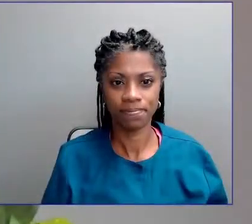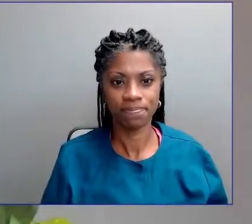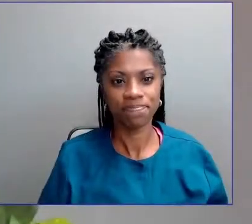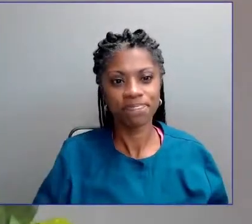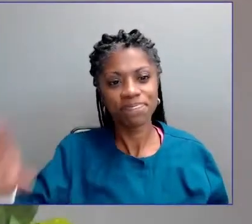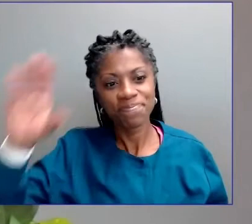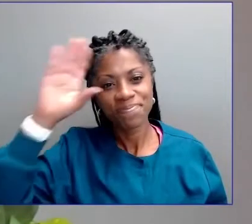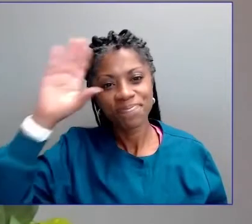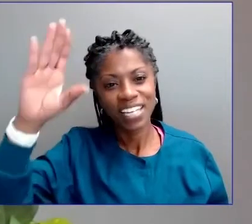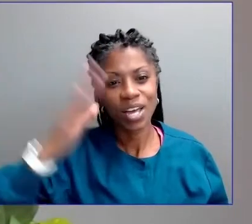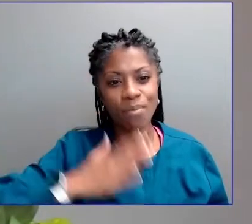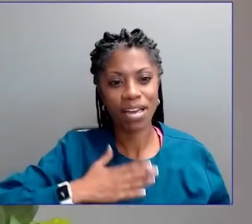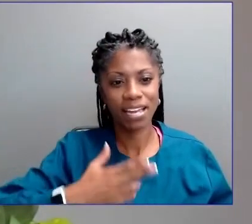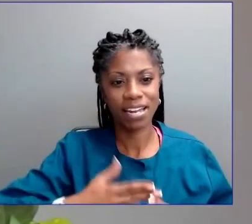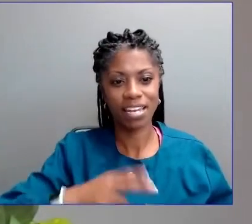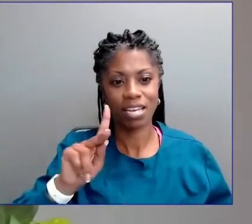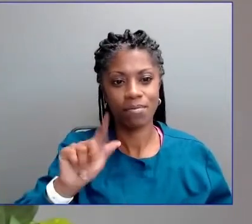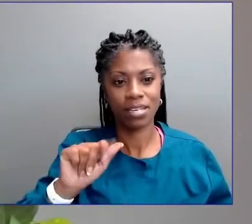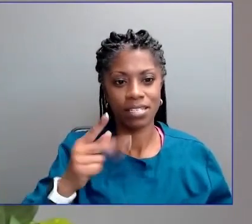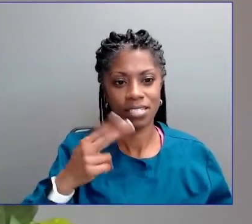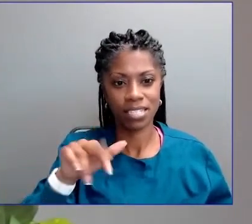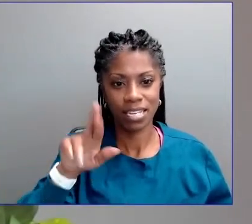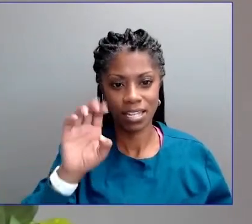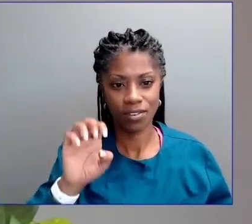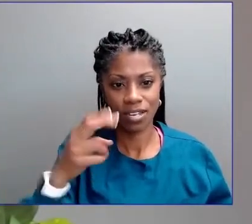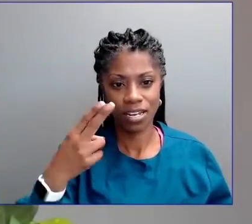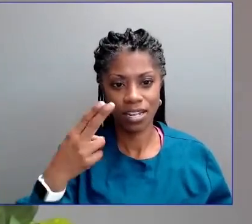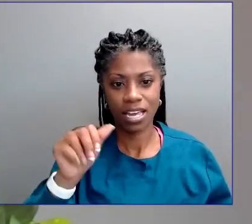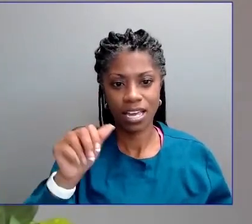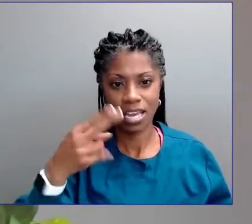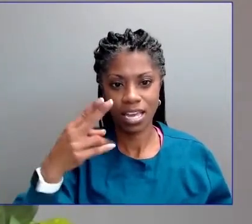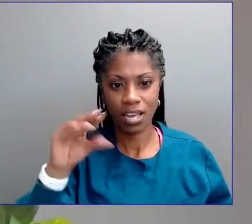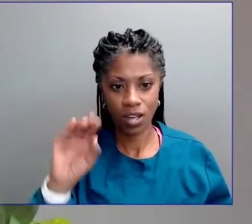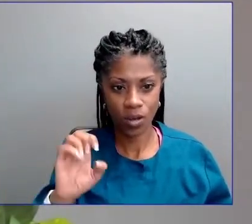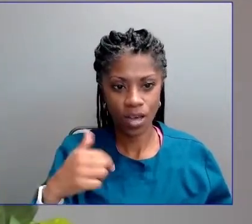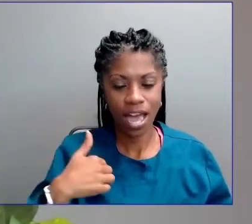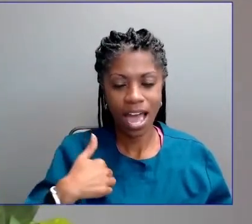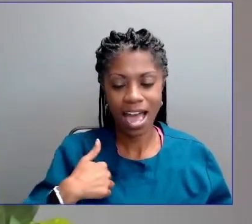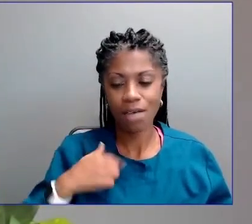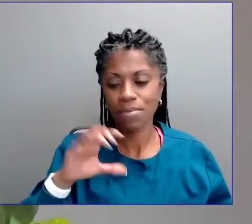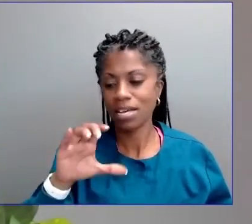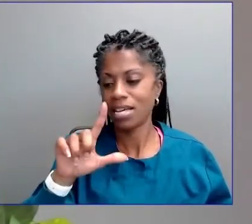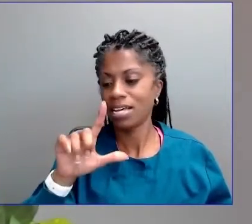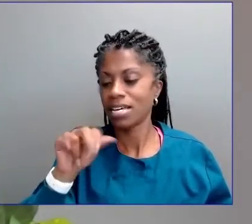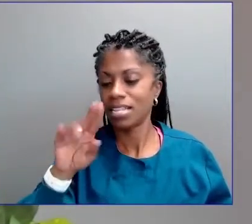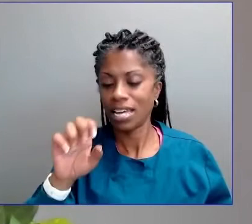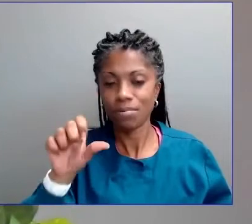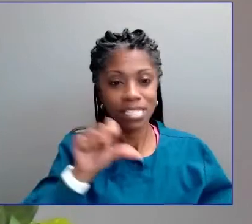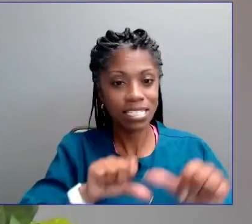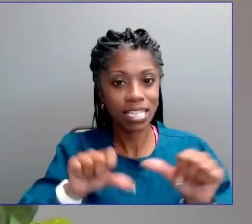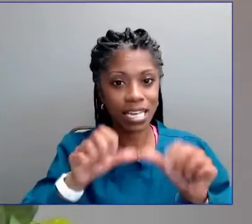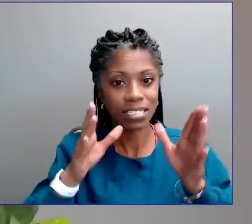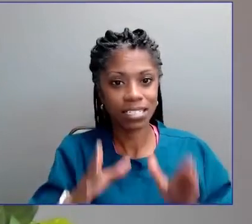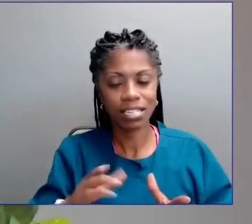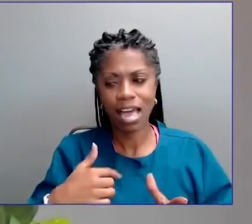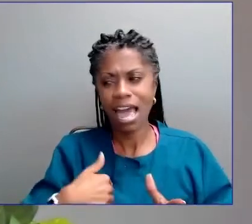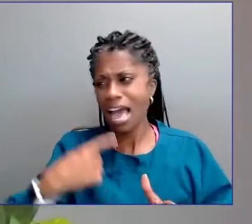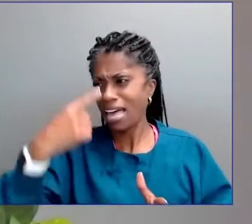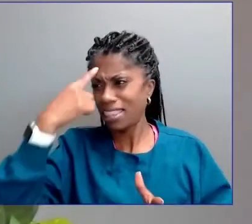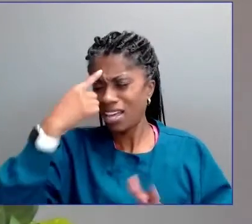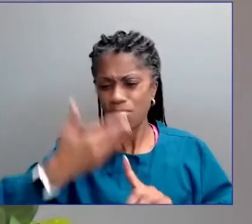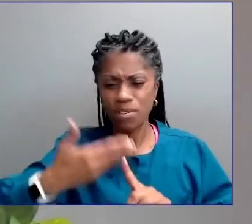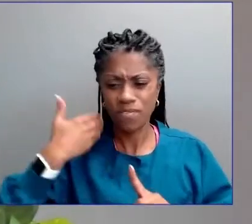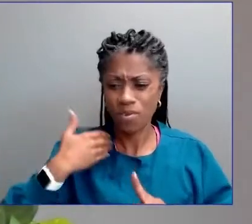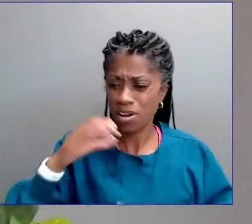Hi, my name is Catherine Hayhoe and I'm a climate scientist. I used to think that climate change was an environmental issue. An issue that